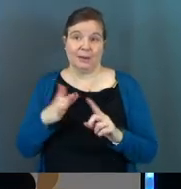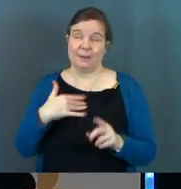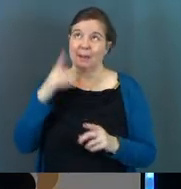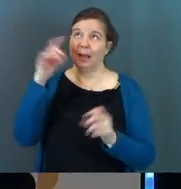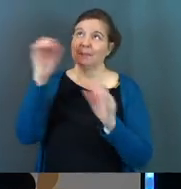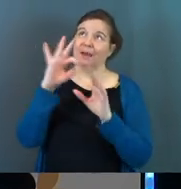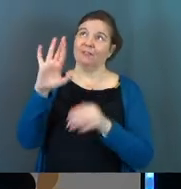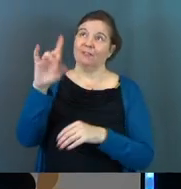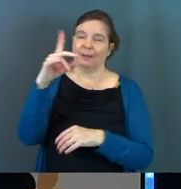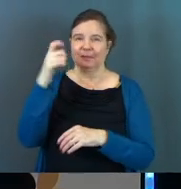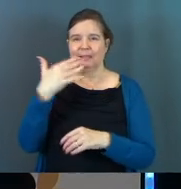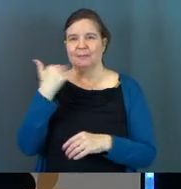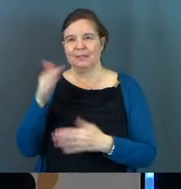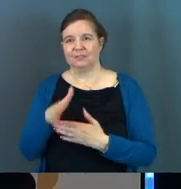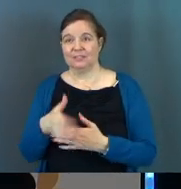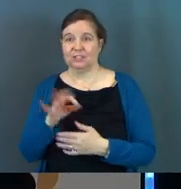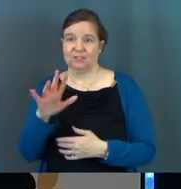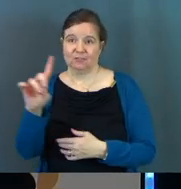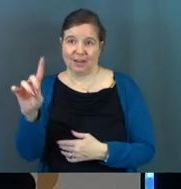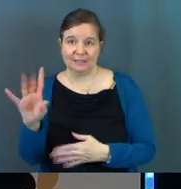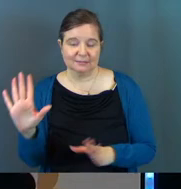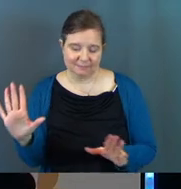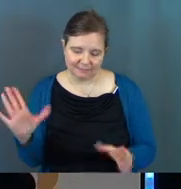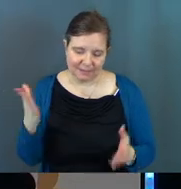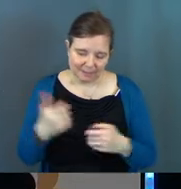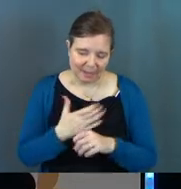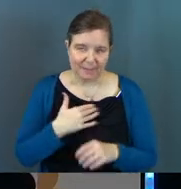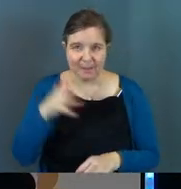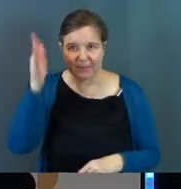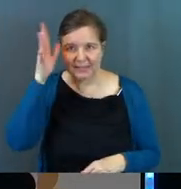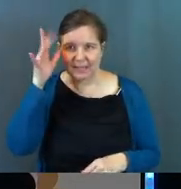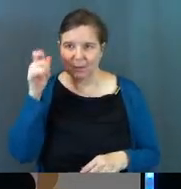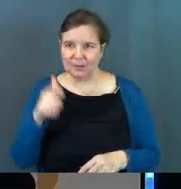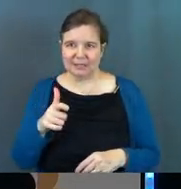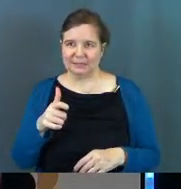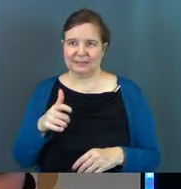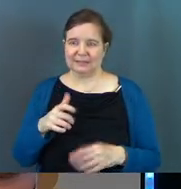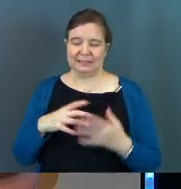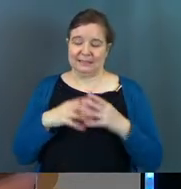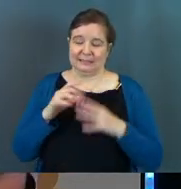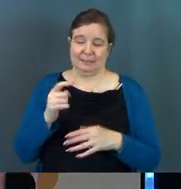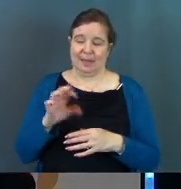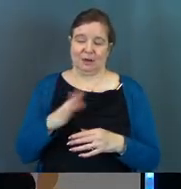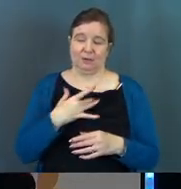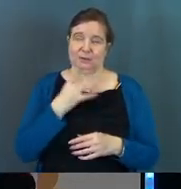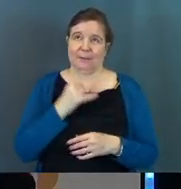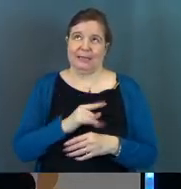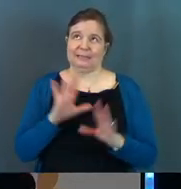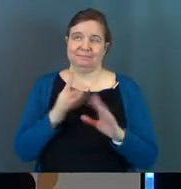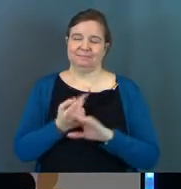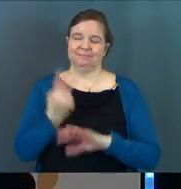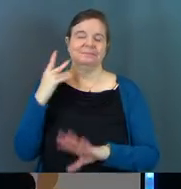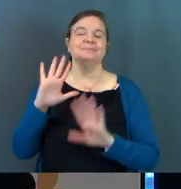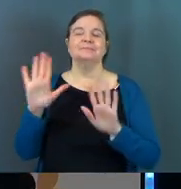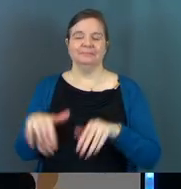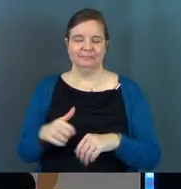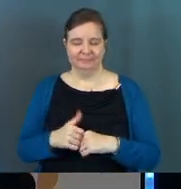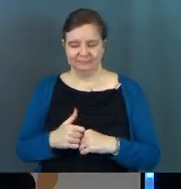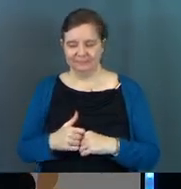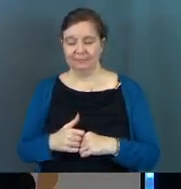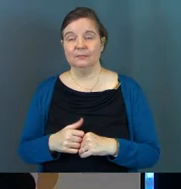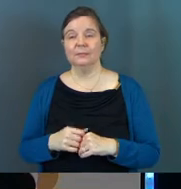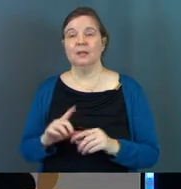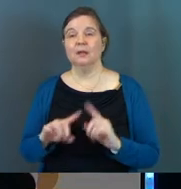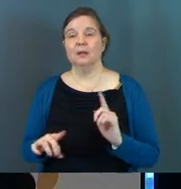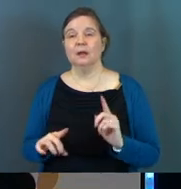in my mind, it's fried because the best fish is fried made by my dad with just this batter. That's just amazing. So that's, that's how it went.